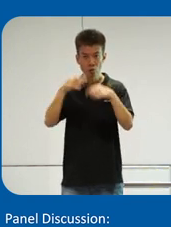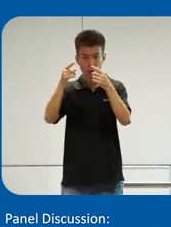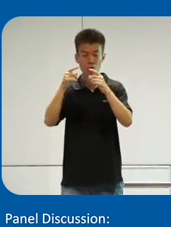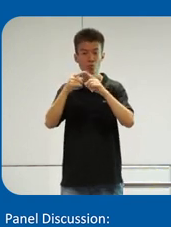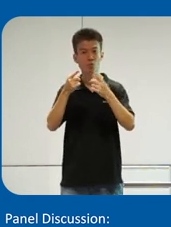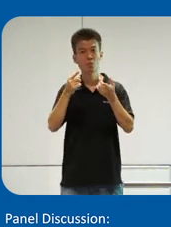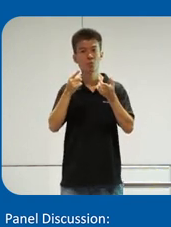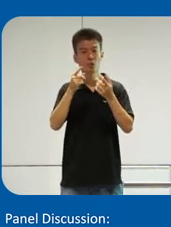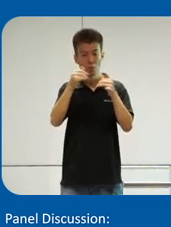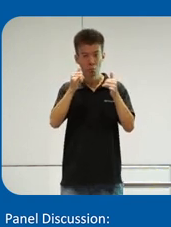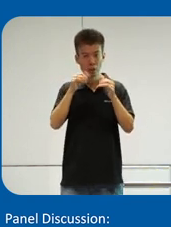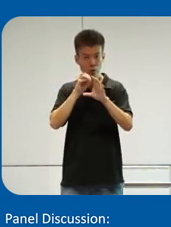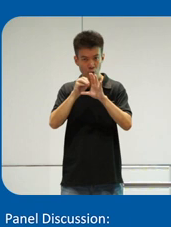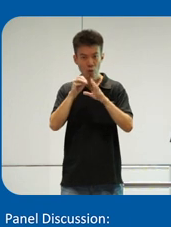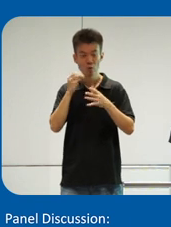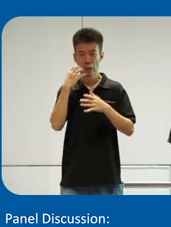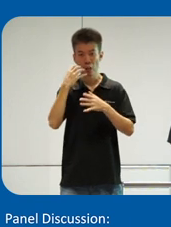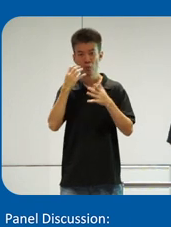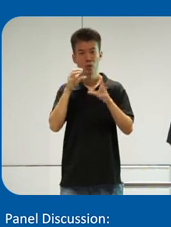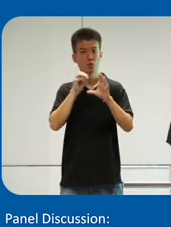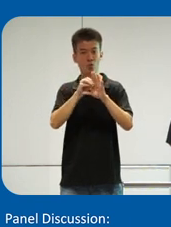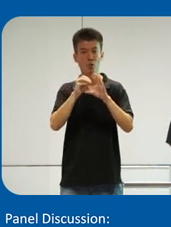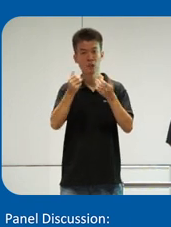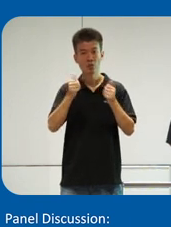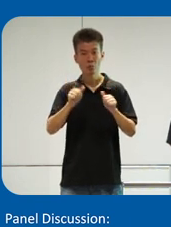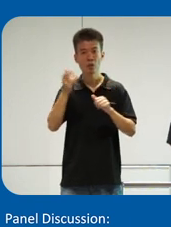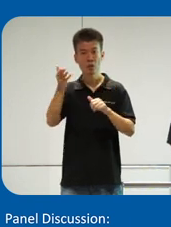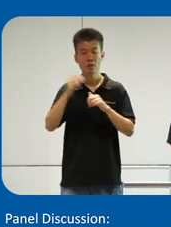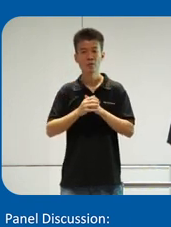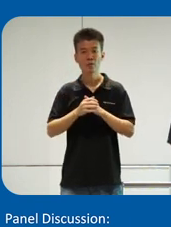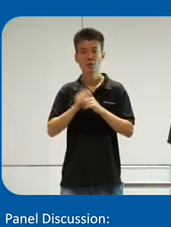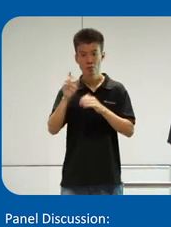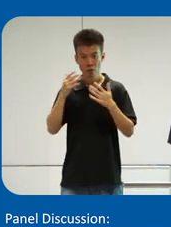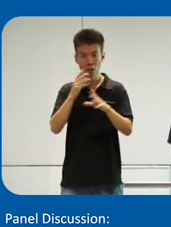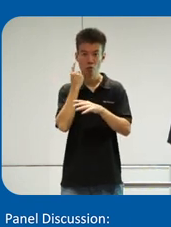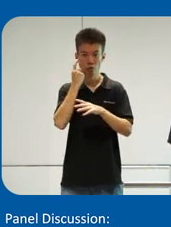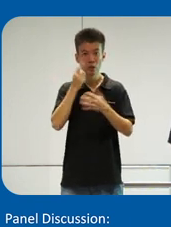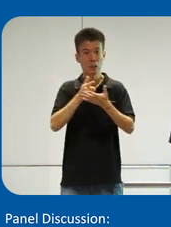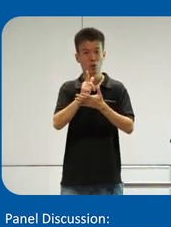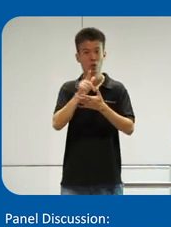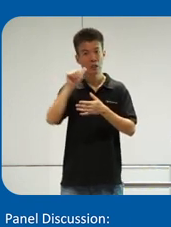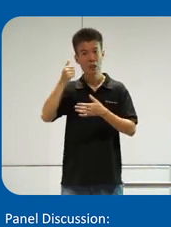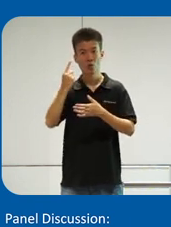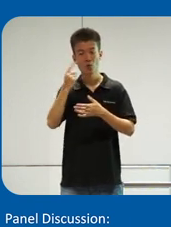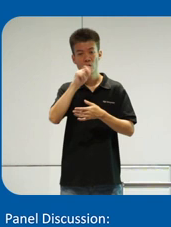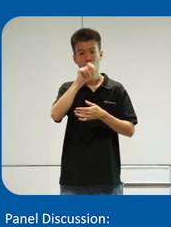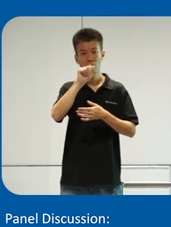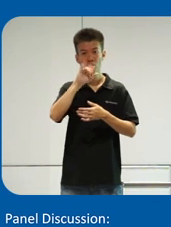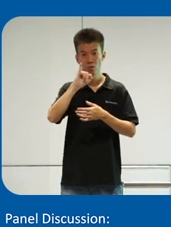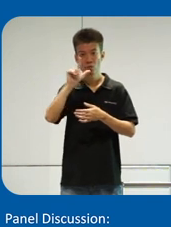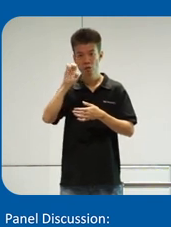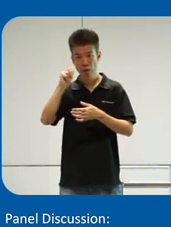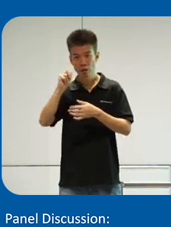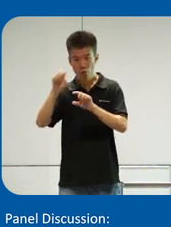the Play Store, as well as the Apple Store, it's available there. We have also recently launched the other one called NaviLens